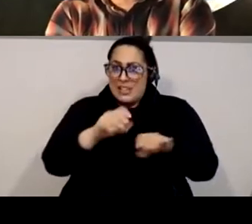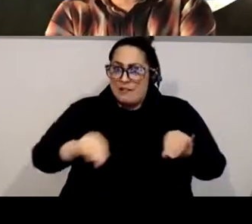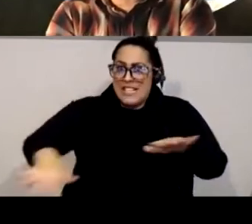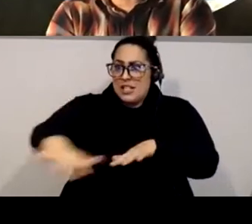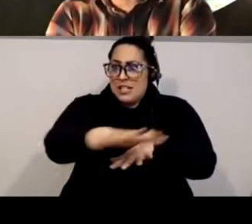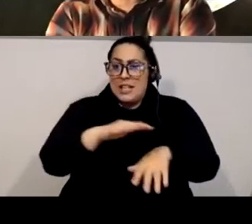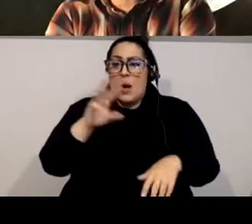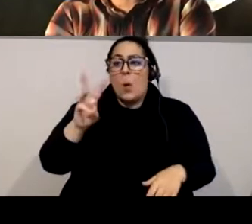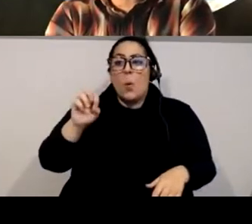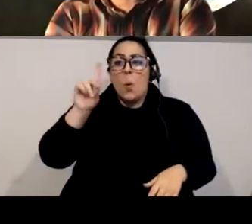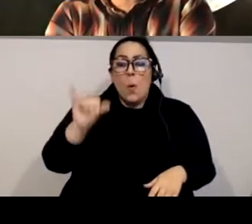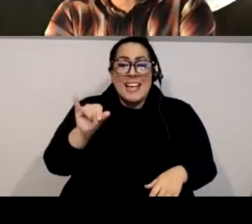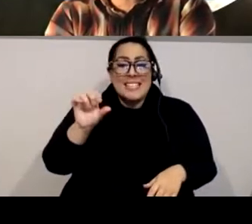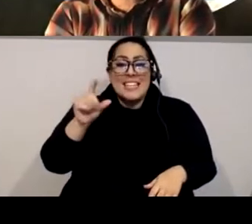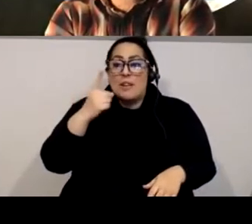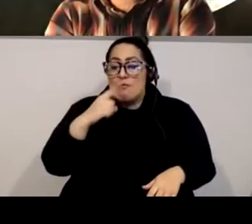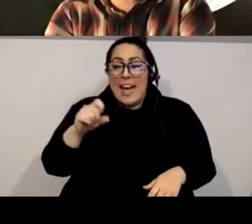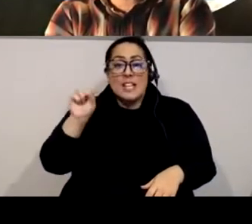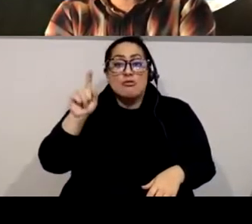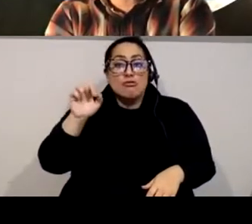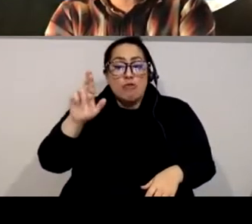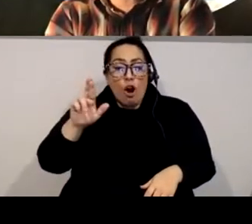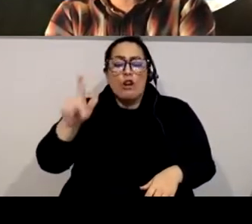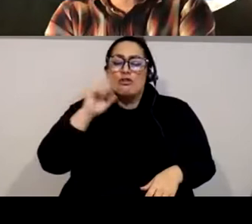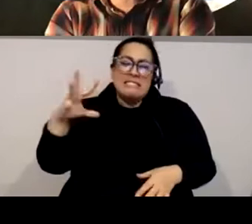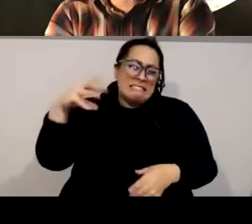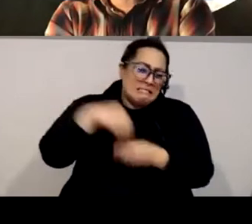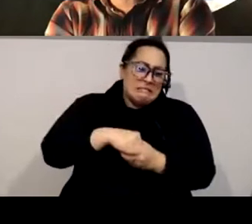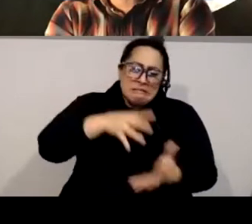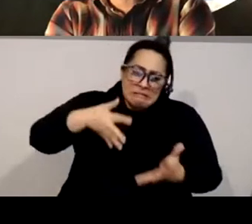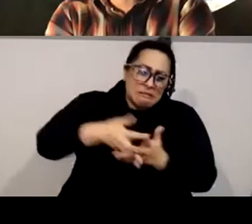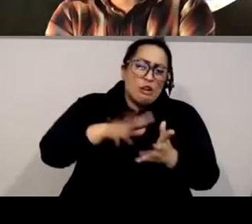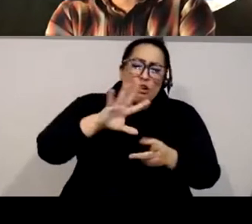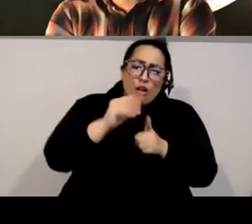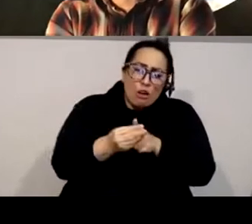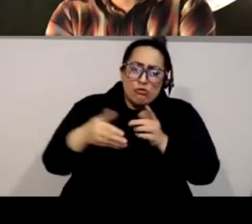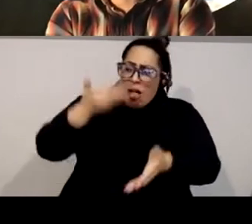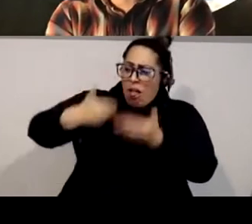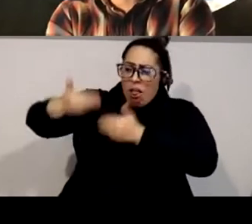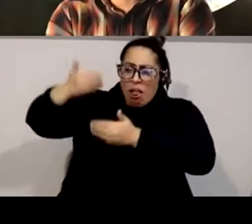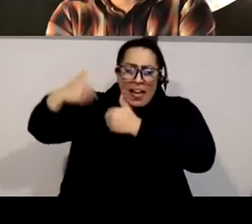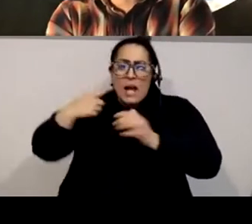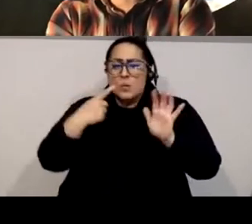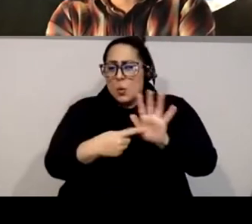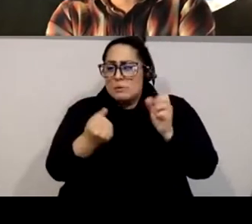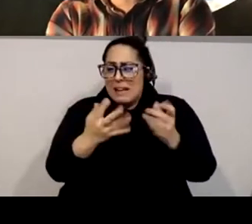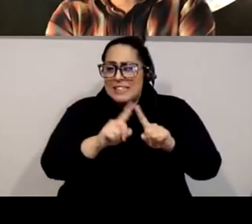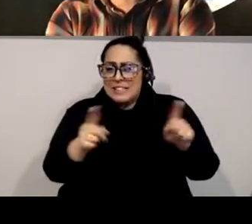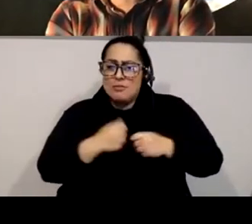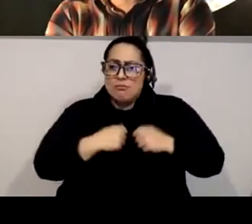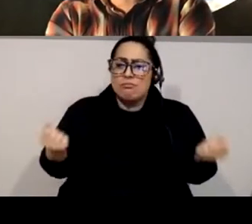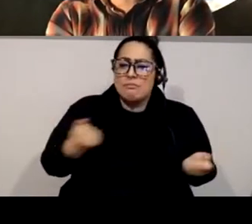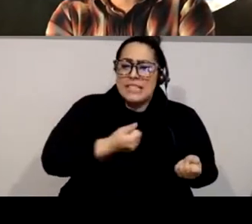work is informed both by her cultural heritage and her engagement with many forms of creative expression, including photography, sculpture,